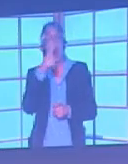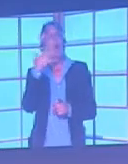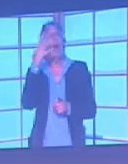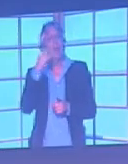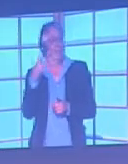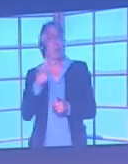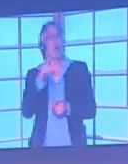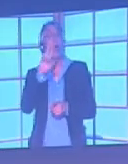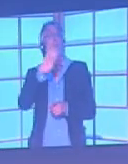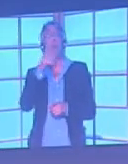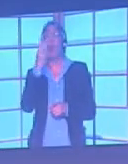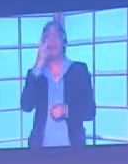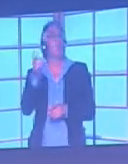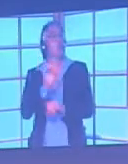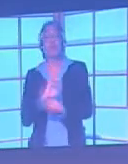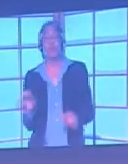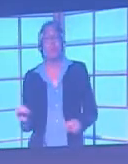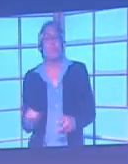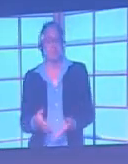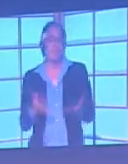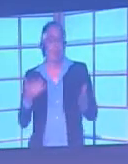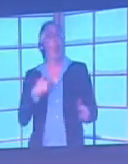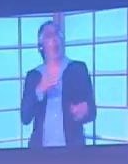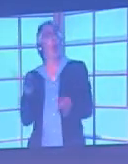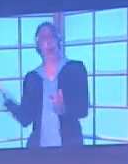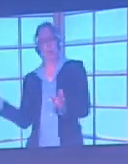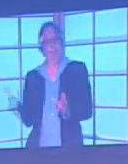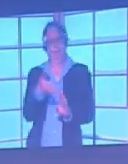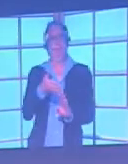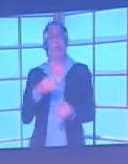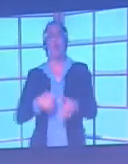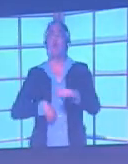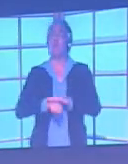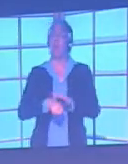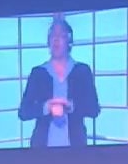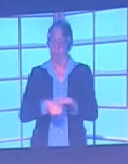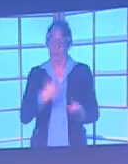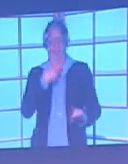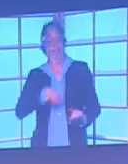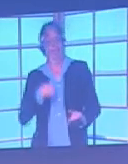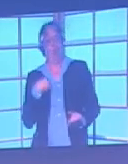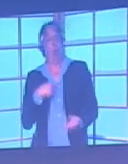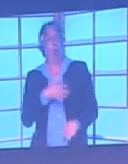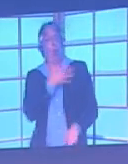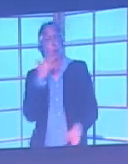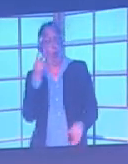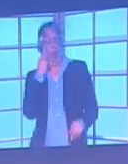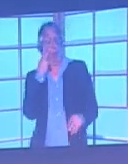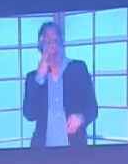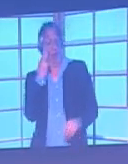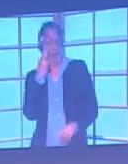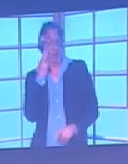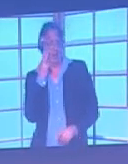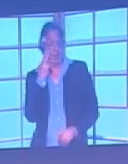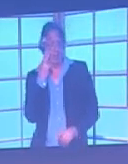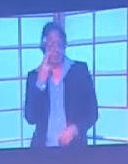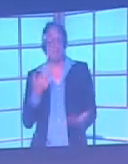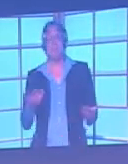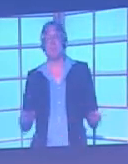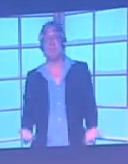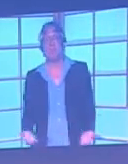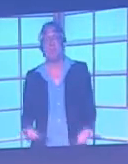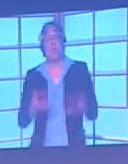So, turning to football, problems arise in football for people with colour blindness because of poor kit colour